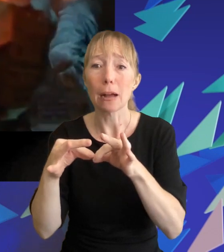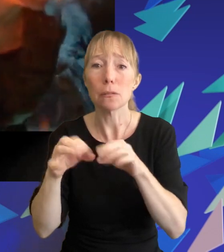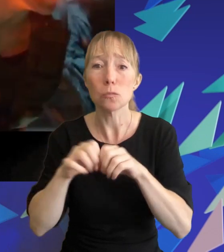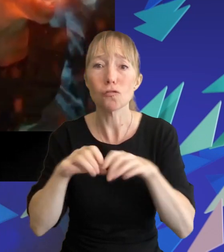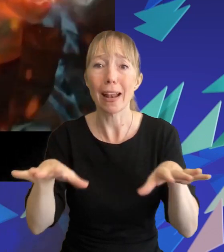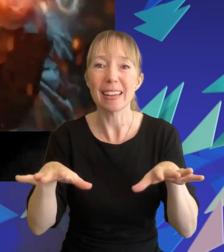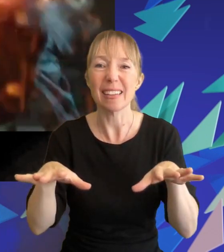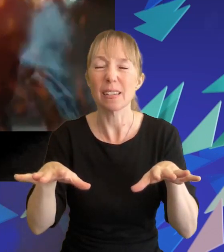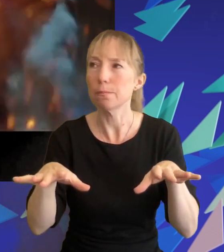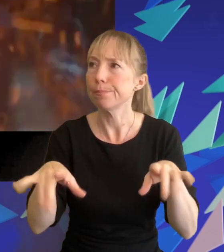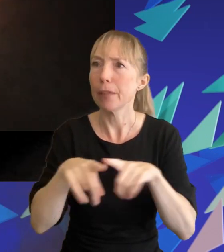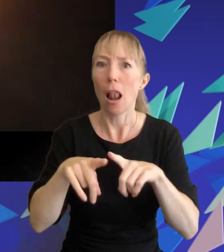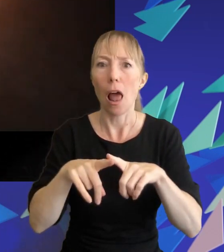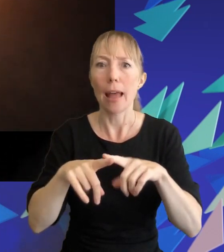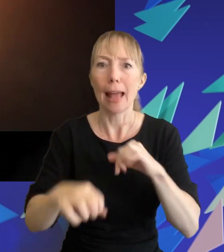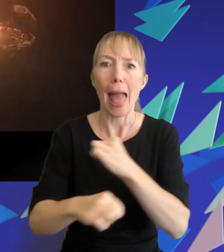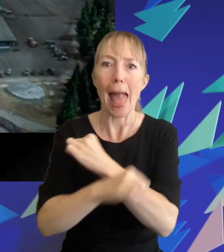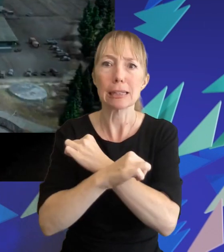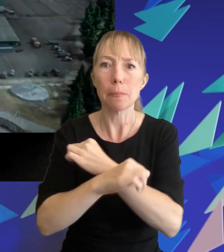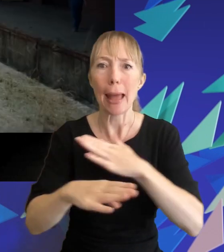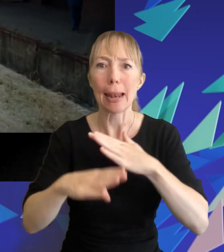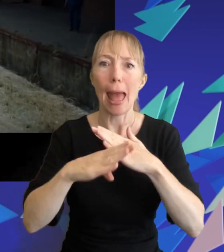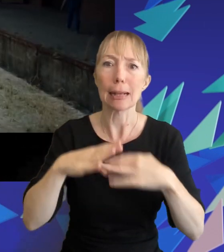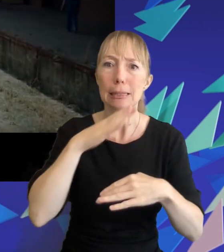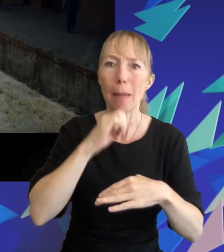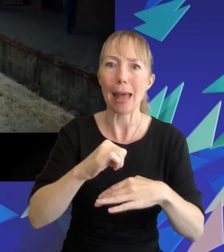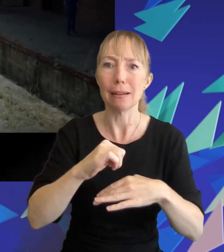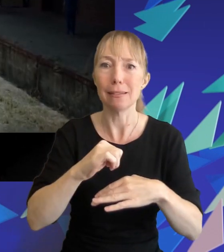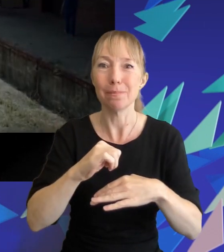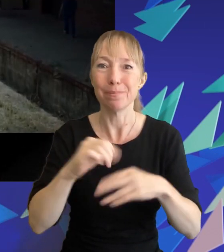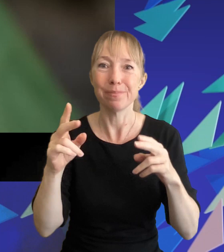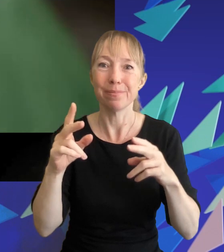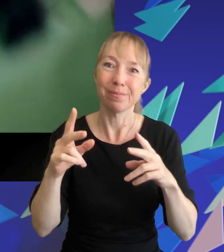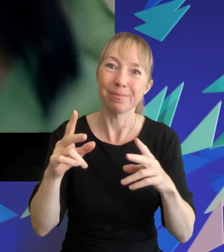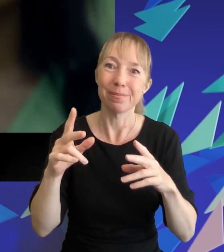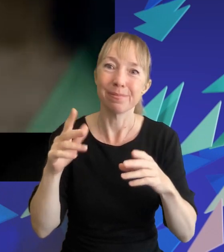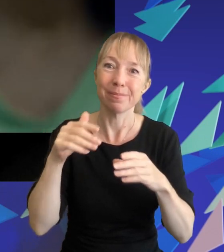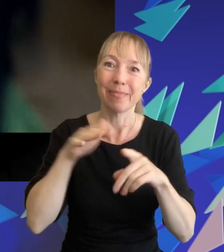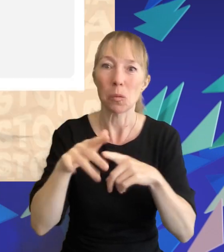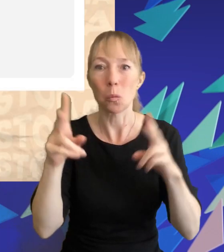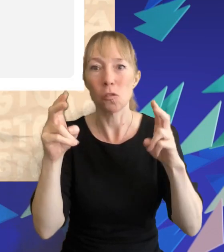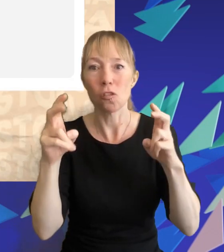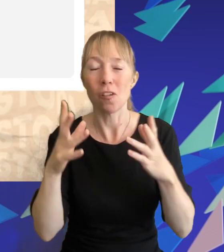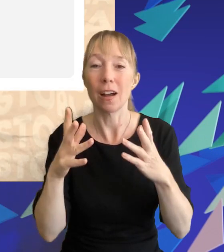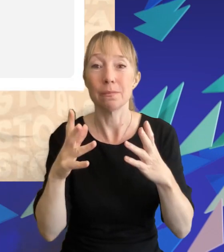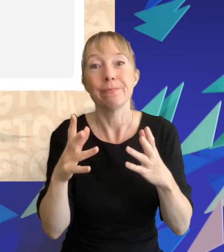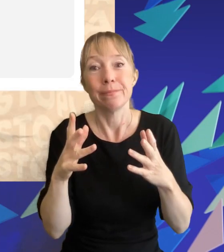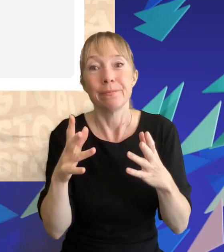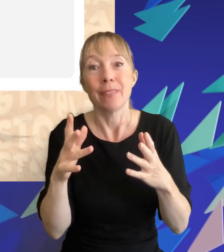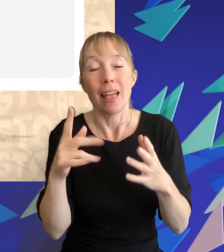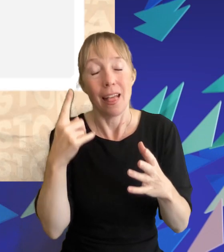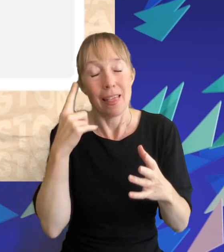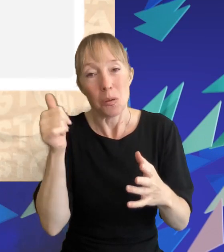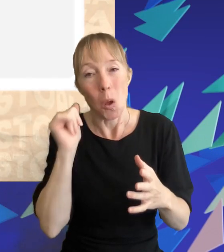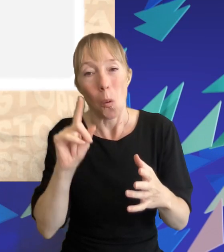an x-men spin on the genre you can probably sense a pattern but the film was not well received the rotten tomatoes